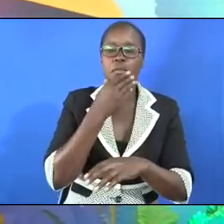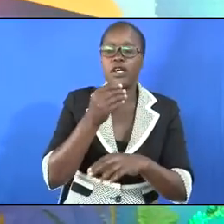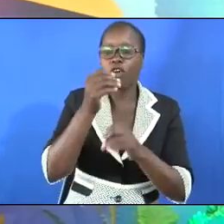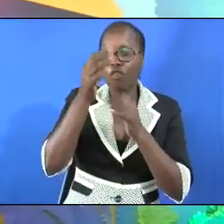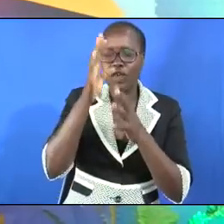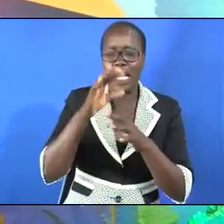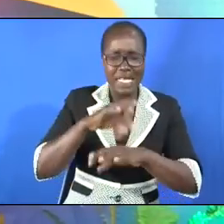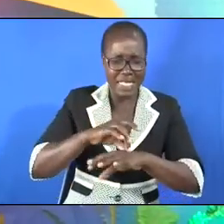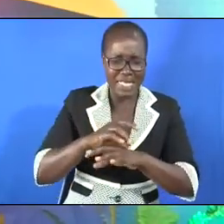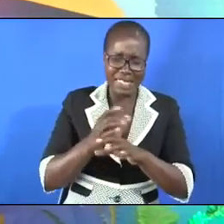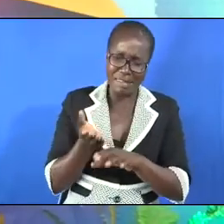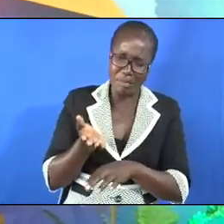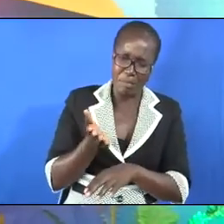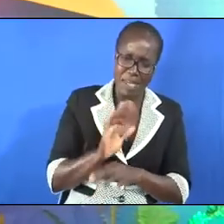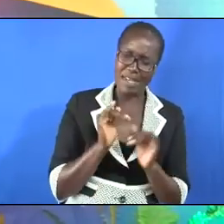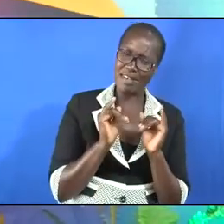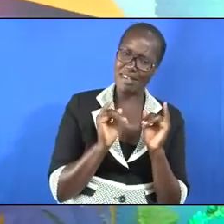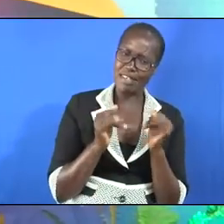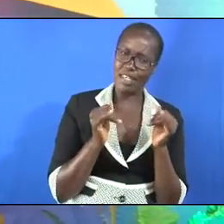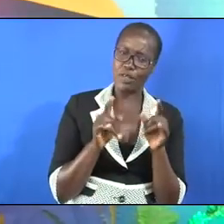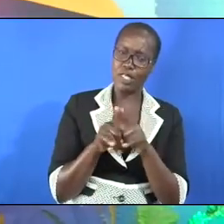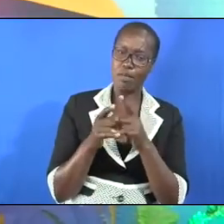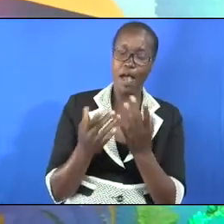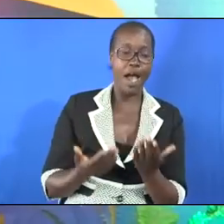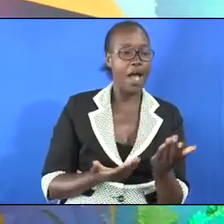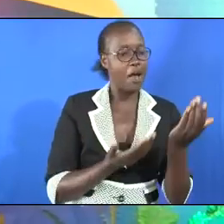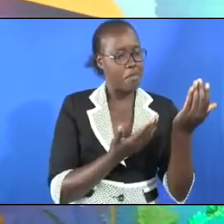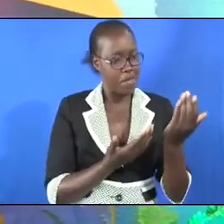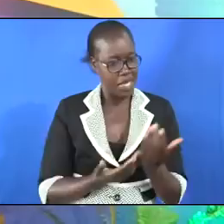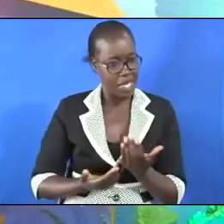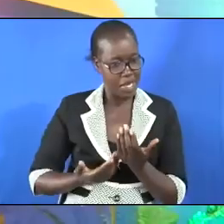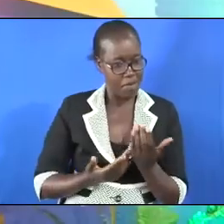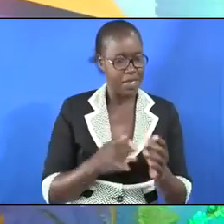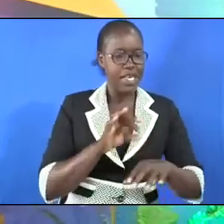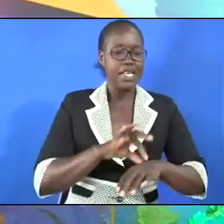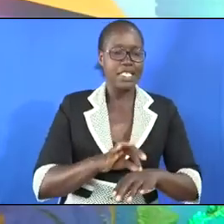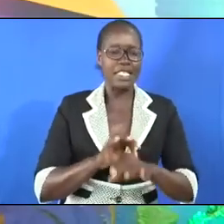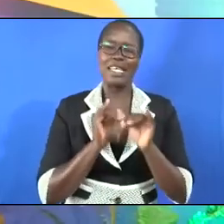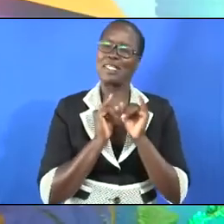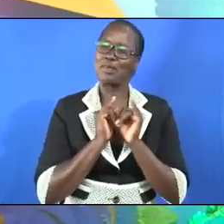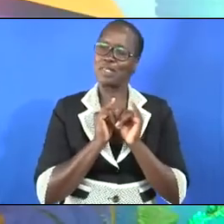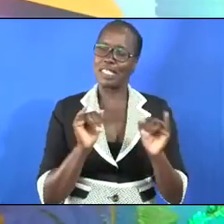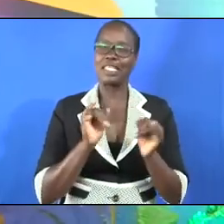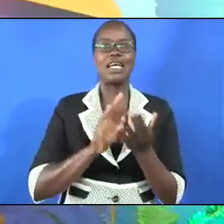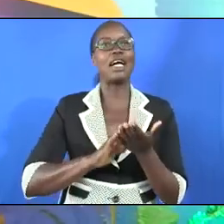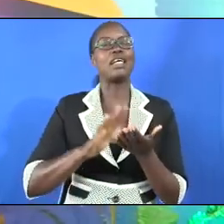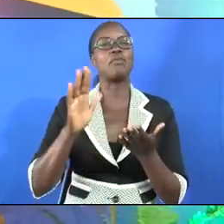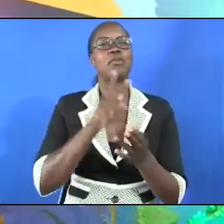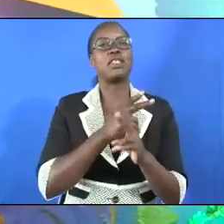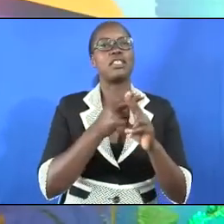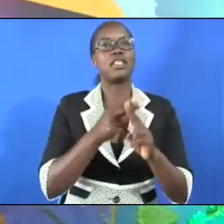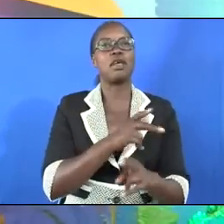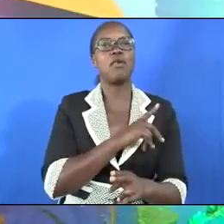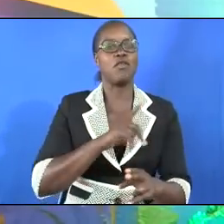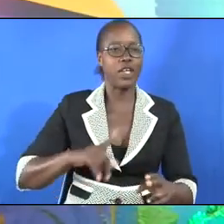restored like the flesh of a little child, and he was clean. Praise the name of the Lord.